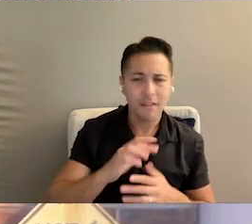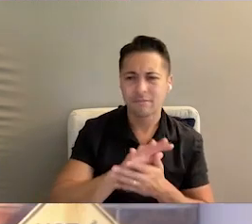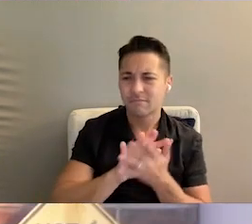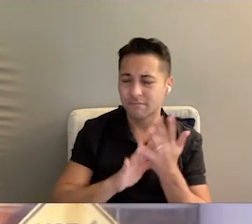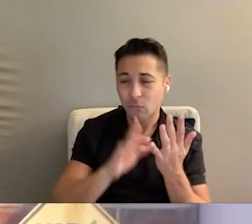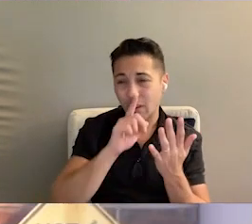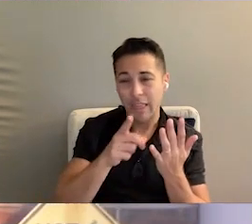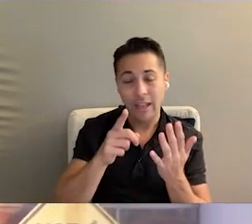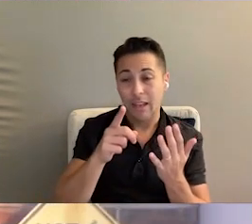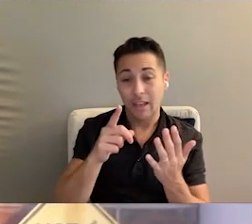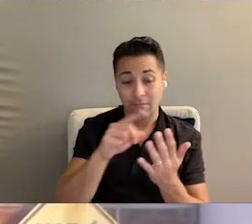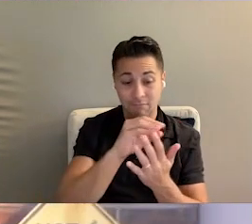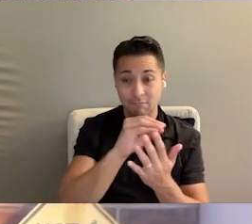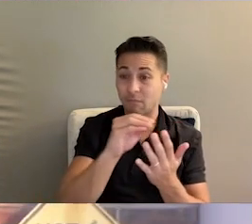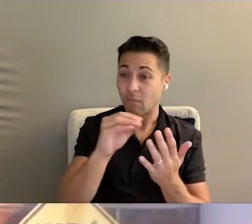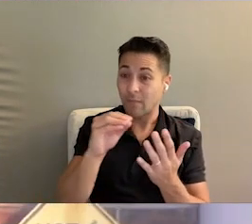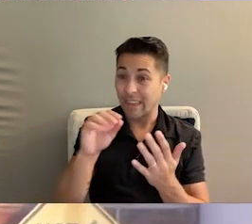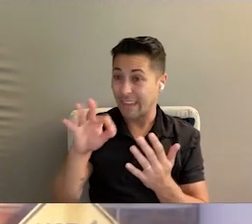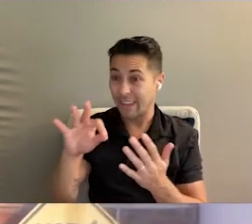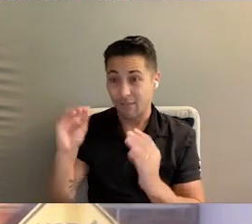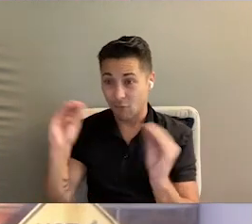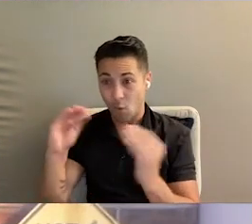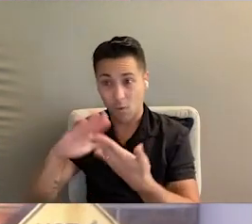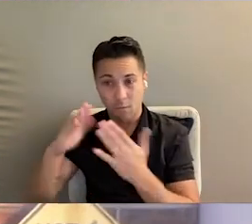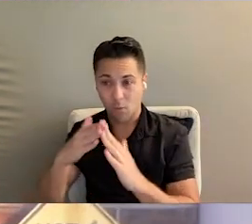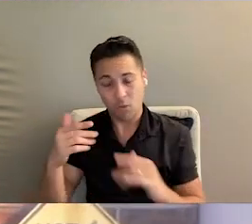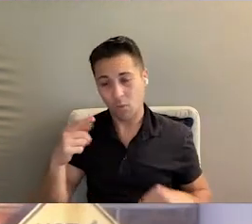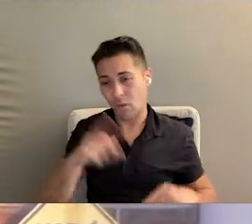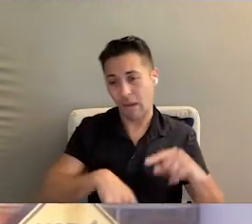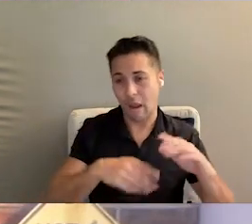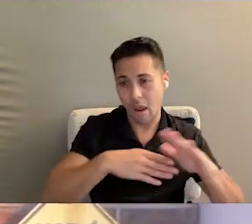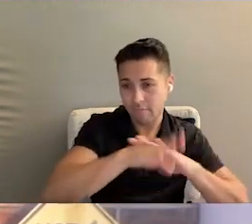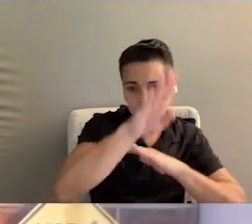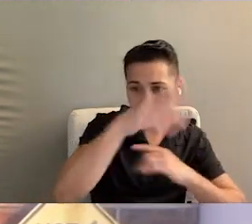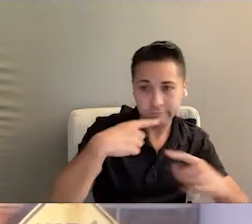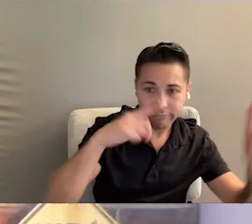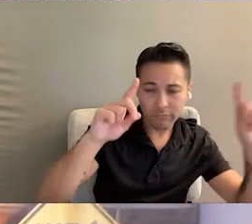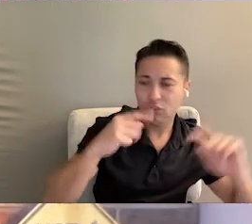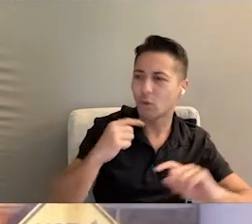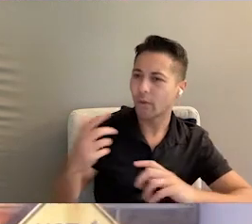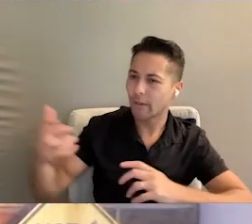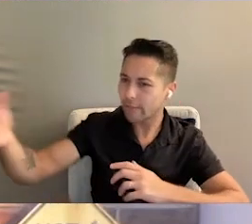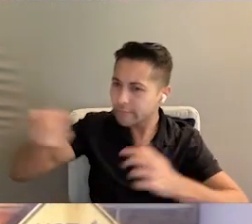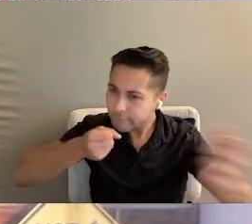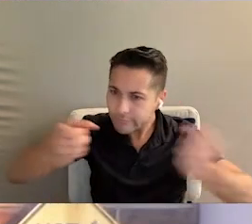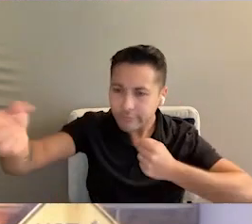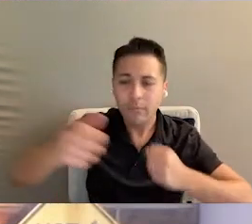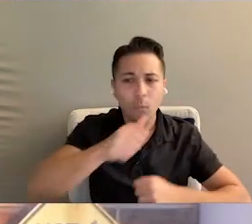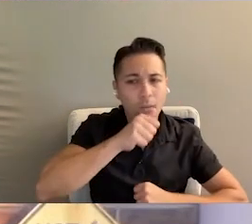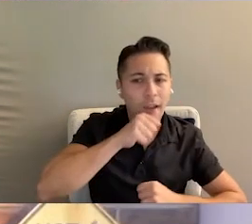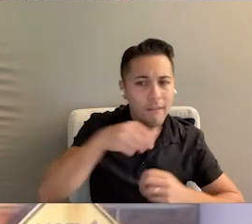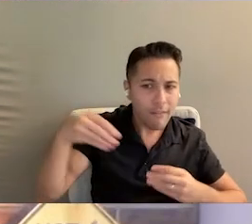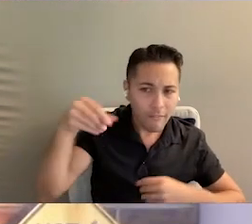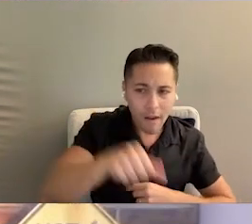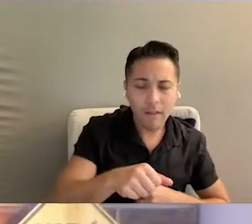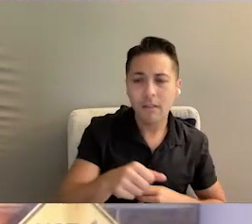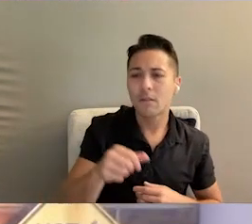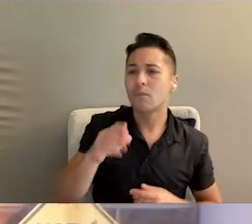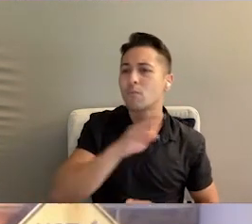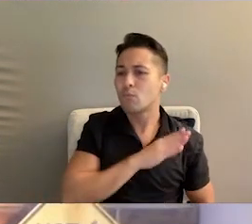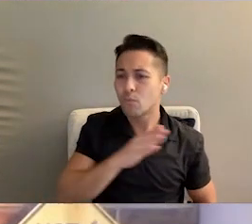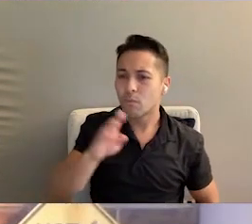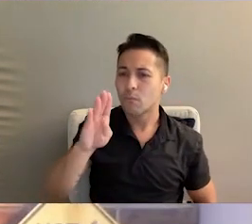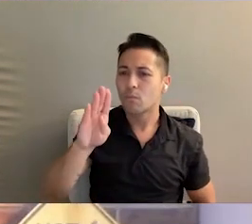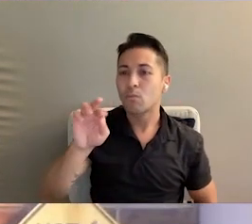none of them can be done without the community, without the community of Broward County. So we brought together private funders and foundations, Broward County,